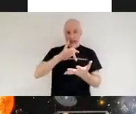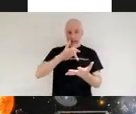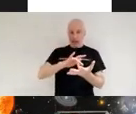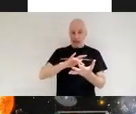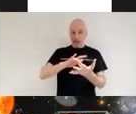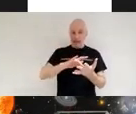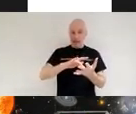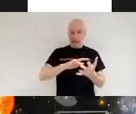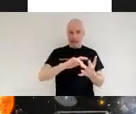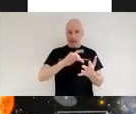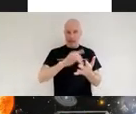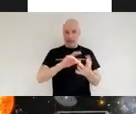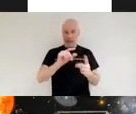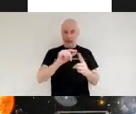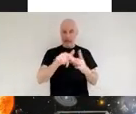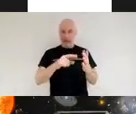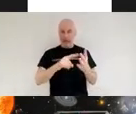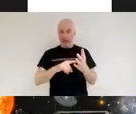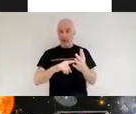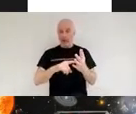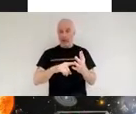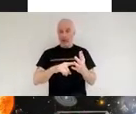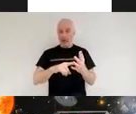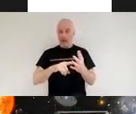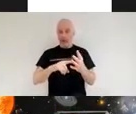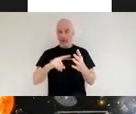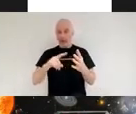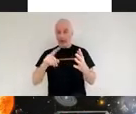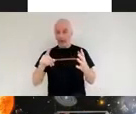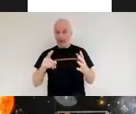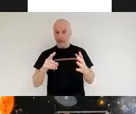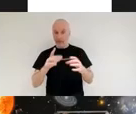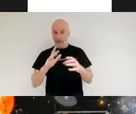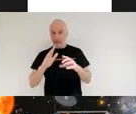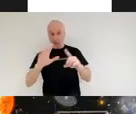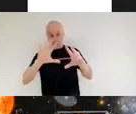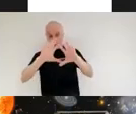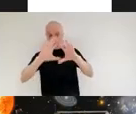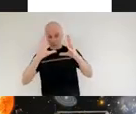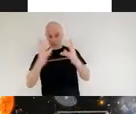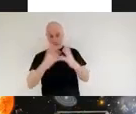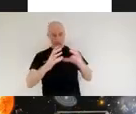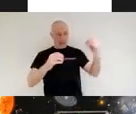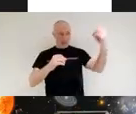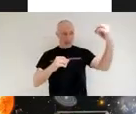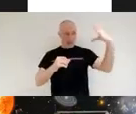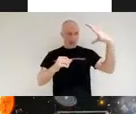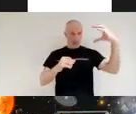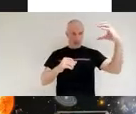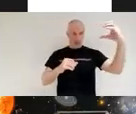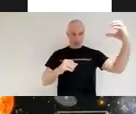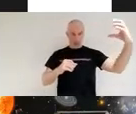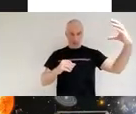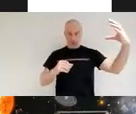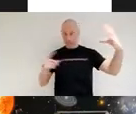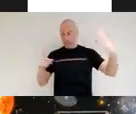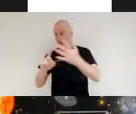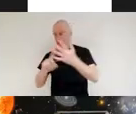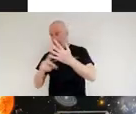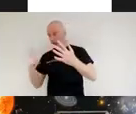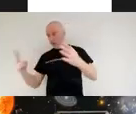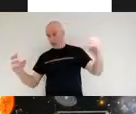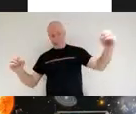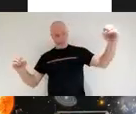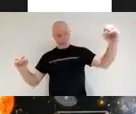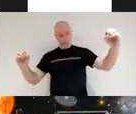that centripetal force for objects orbiting within our solar system is provided by the sun but at that l2 lagrange point